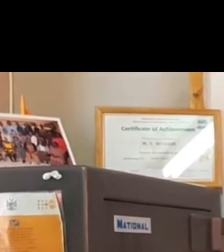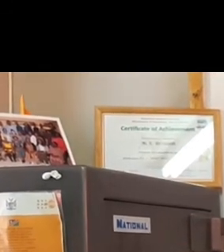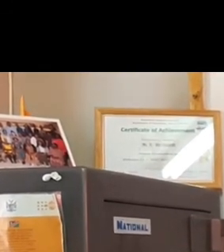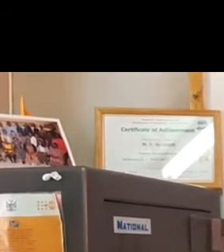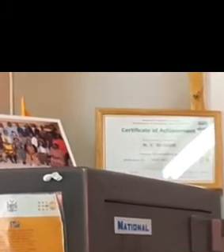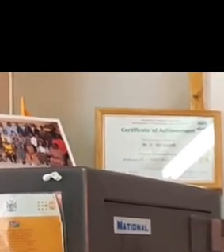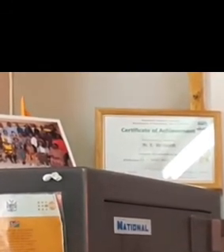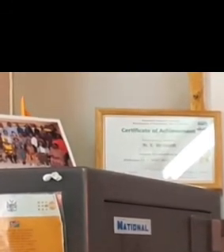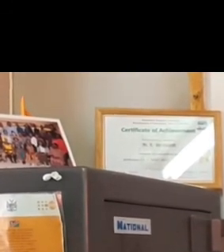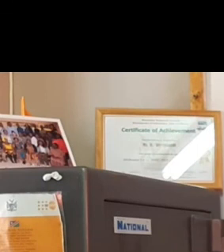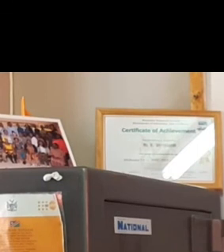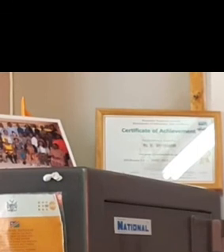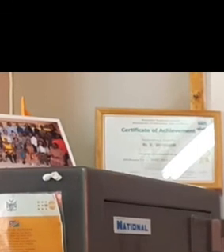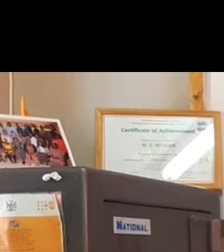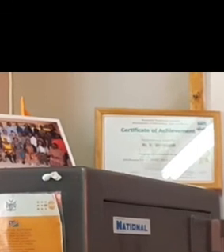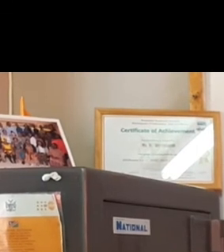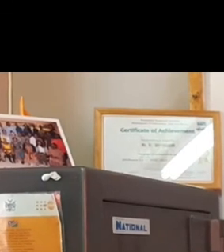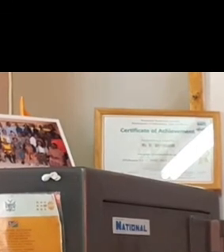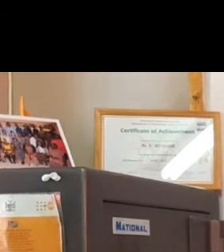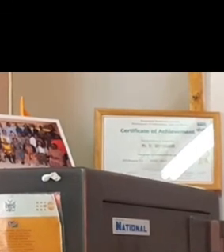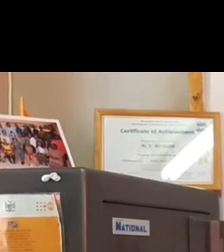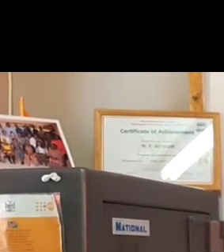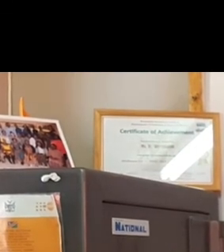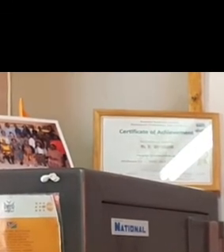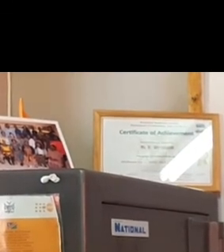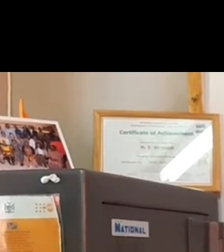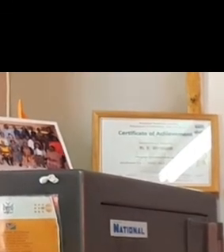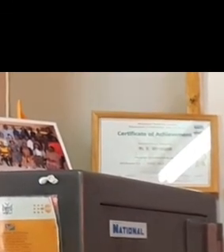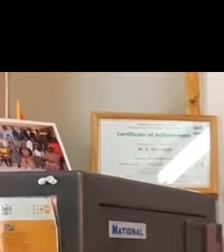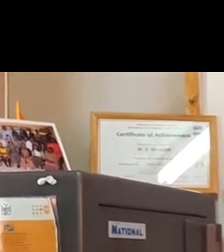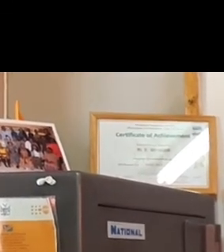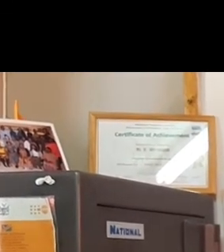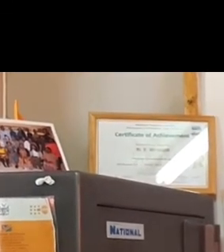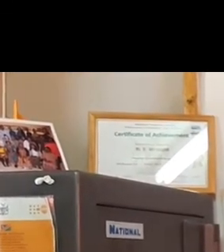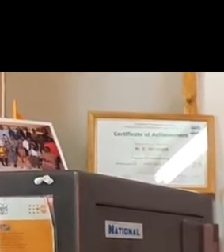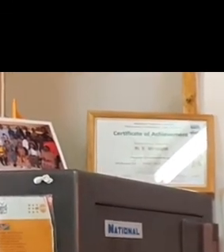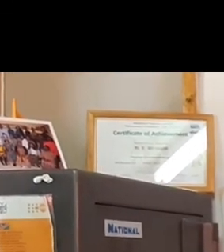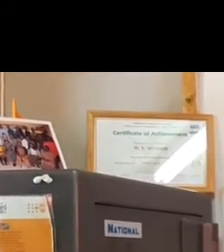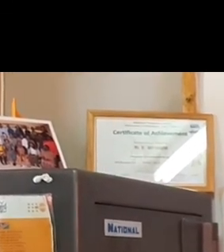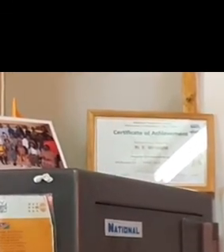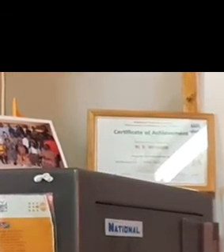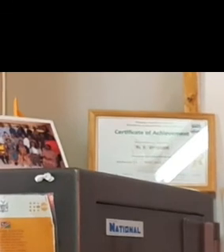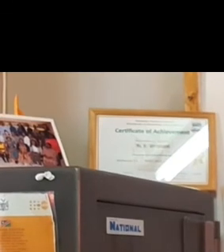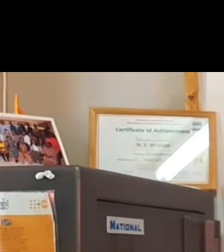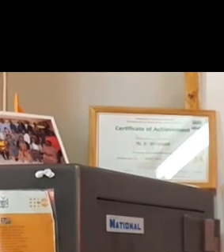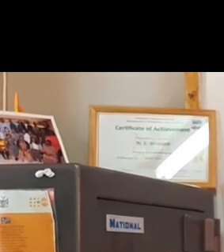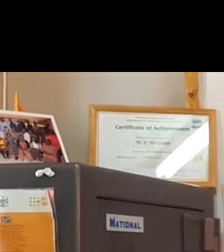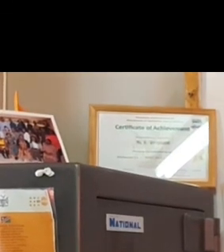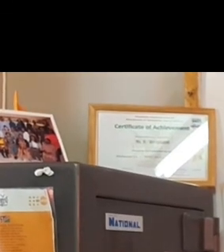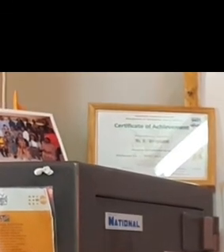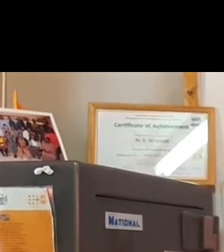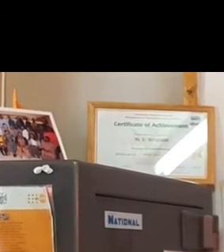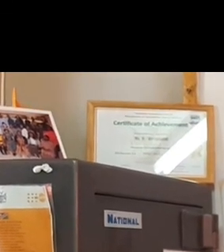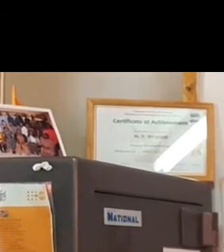classes and then teachers, all of them received also masks currently. And they do